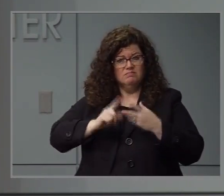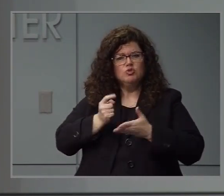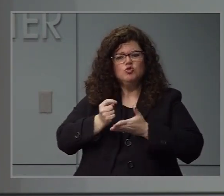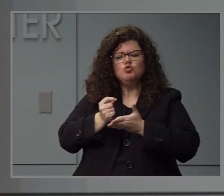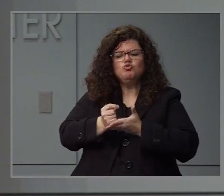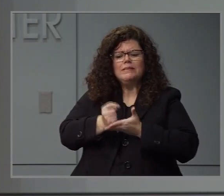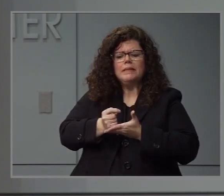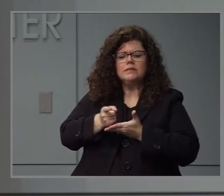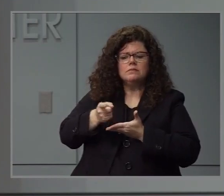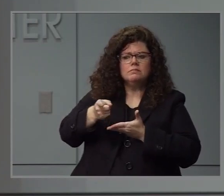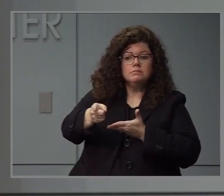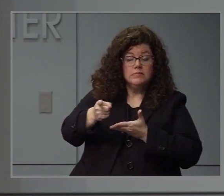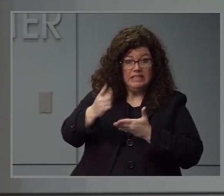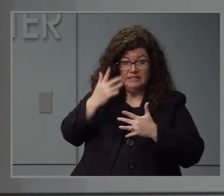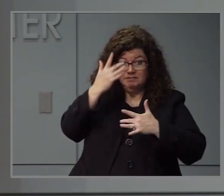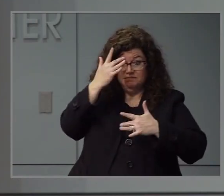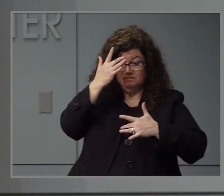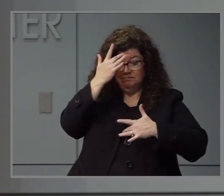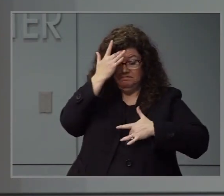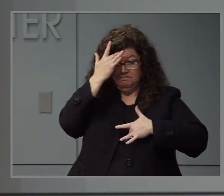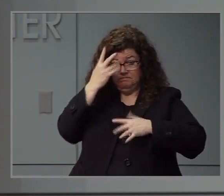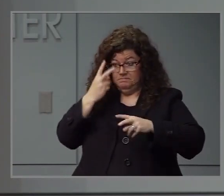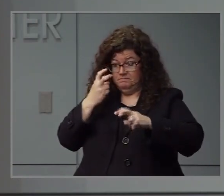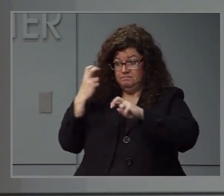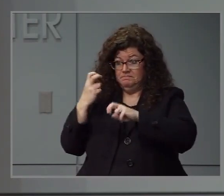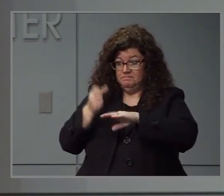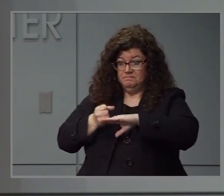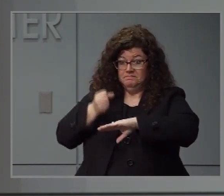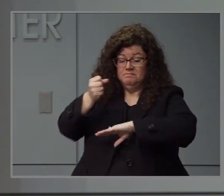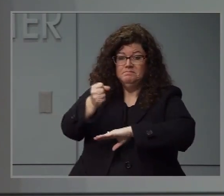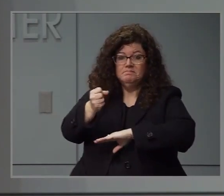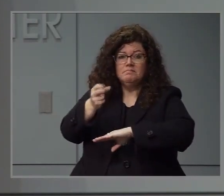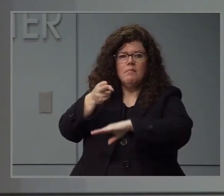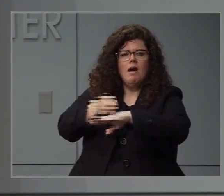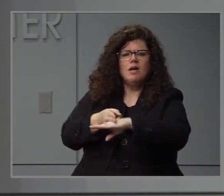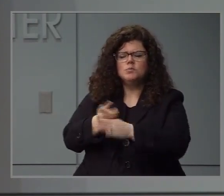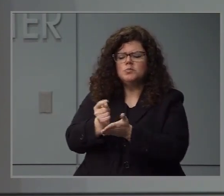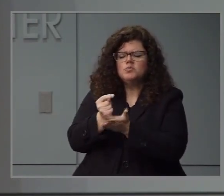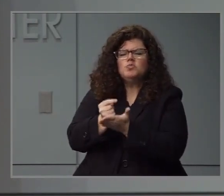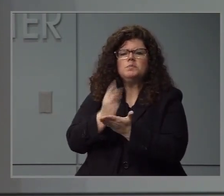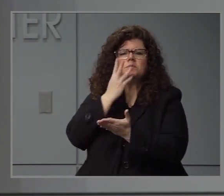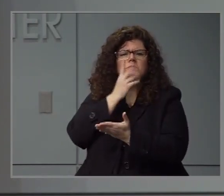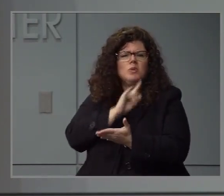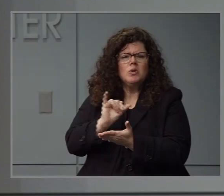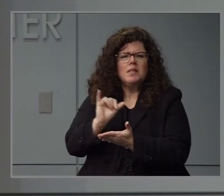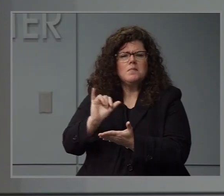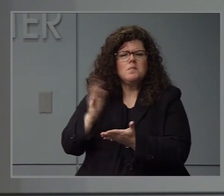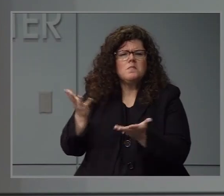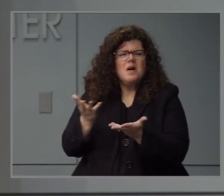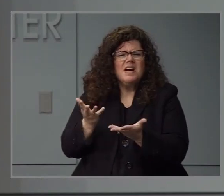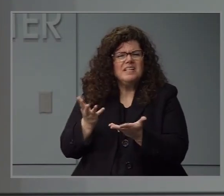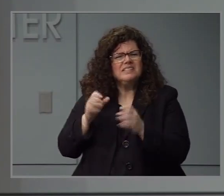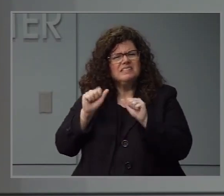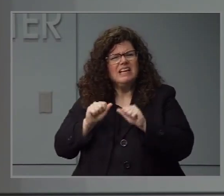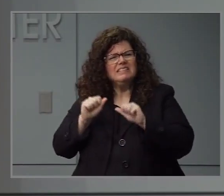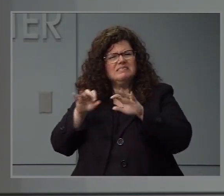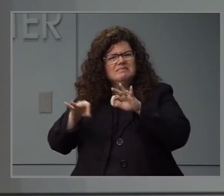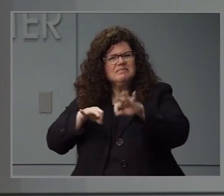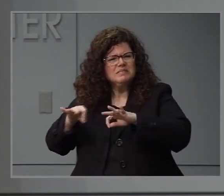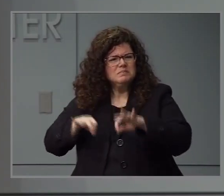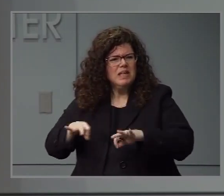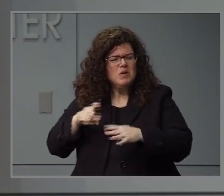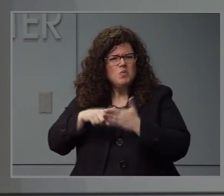are undergoing? You know, obviously there's several different kinds, but can you give a kind of an outline on